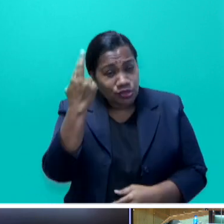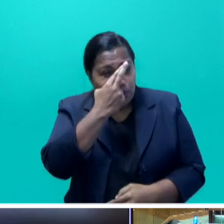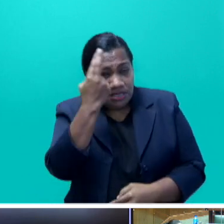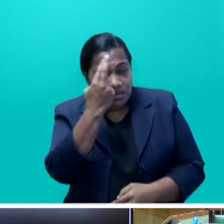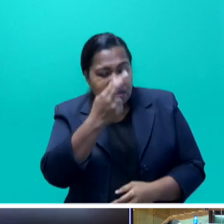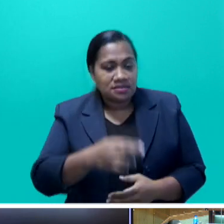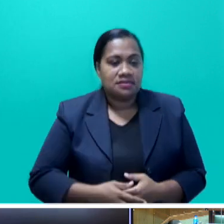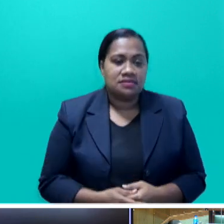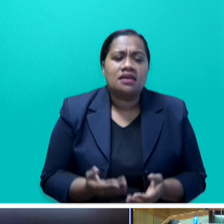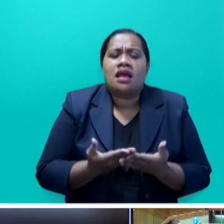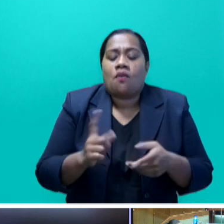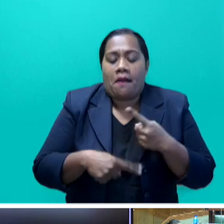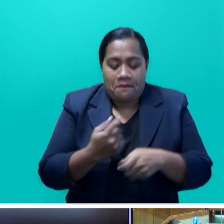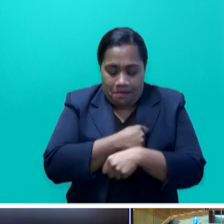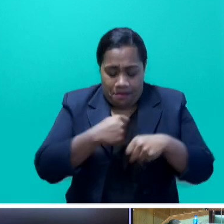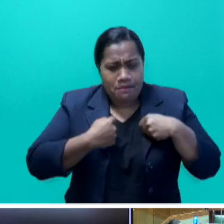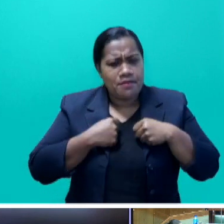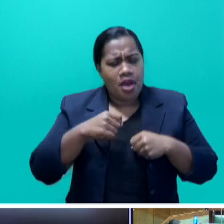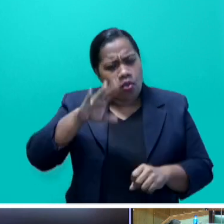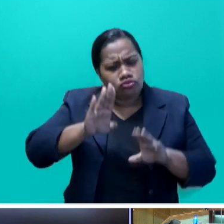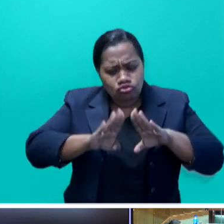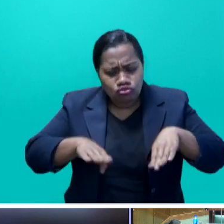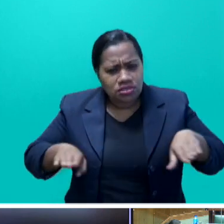How about our children and the elderly?